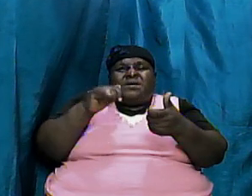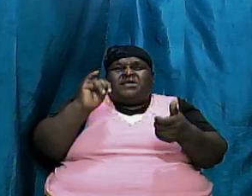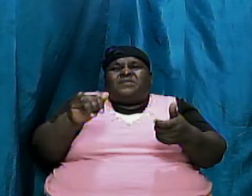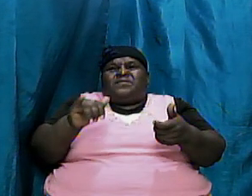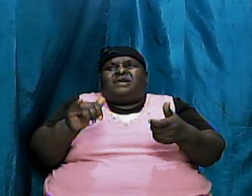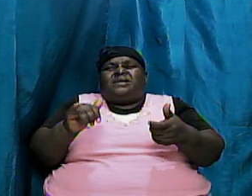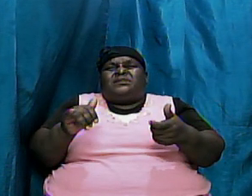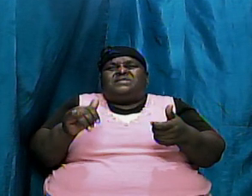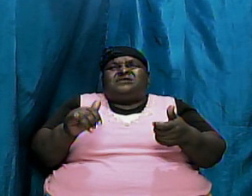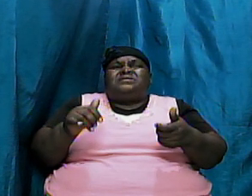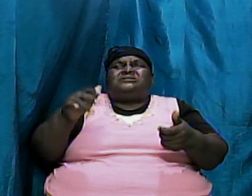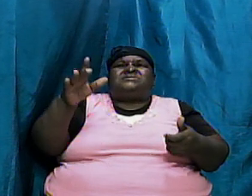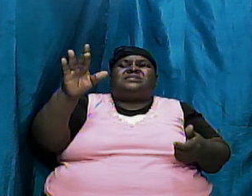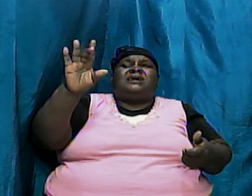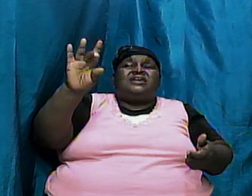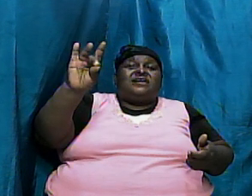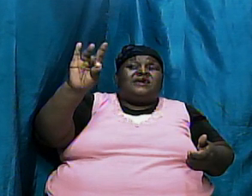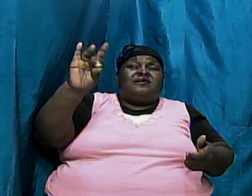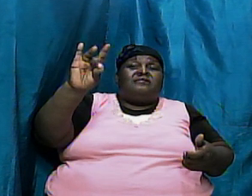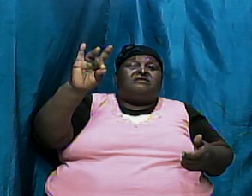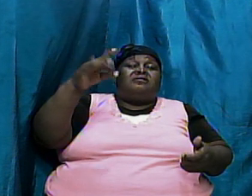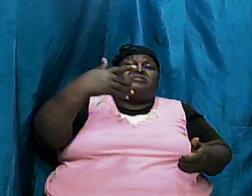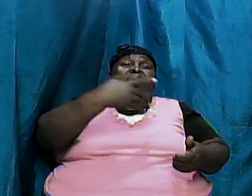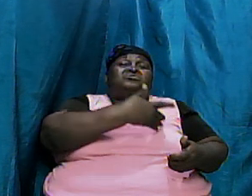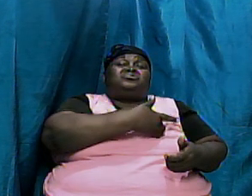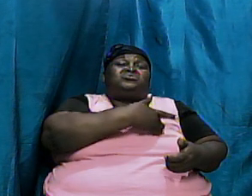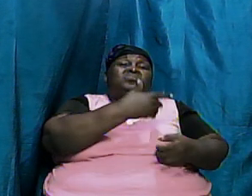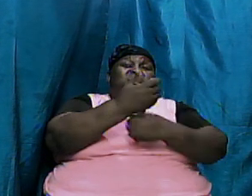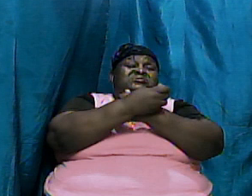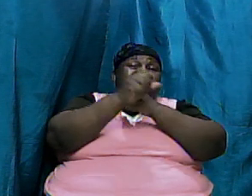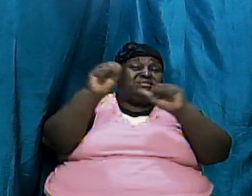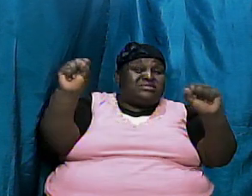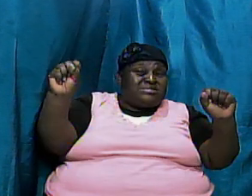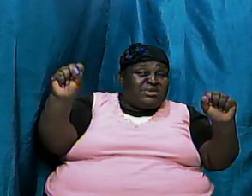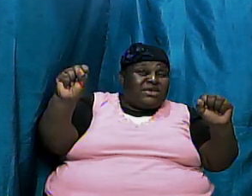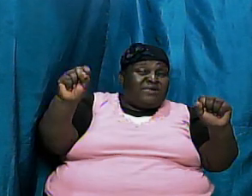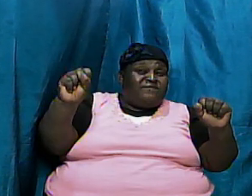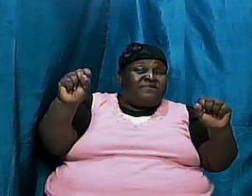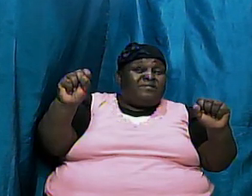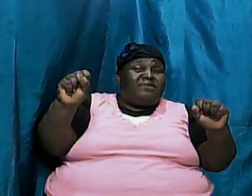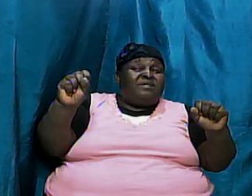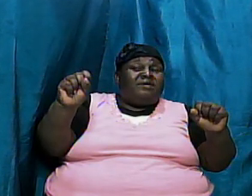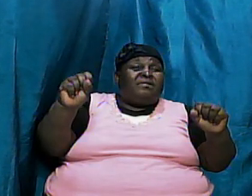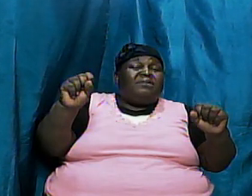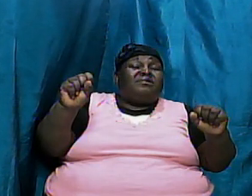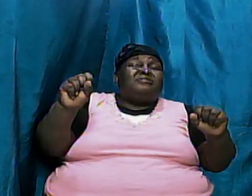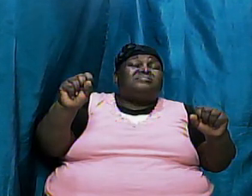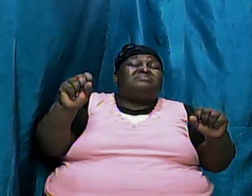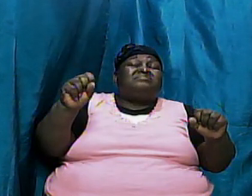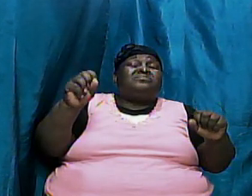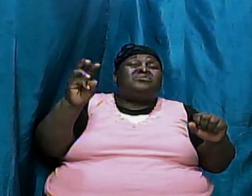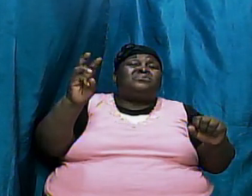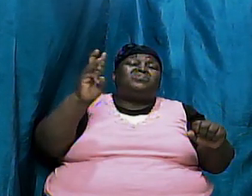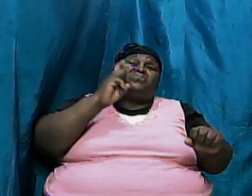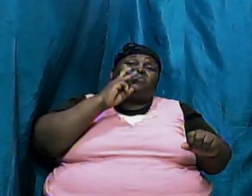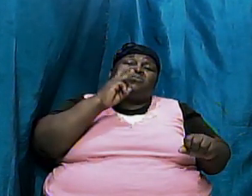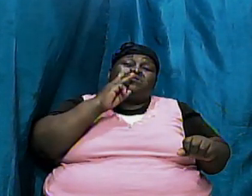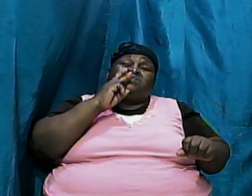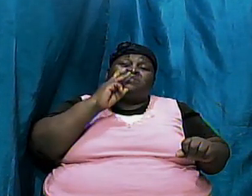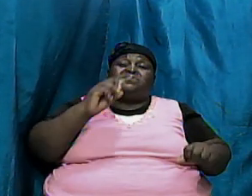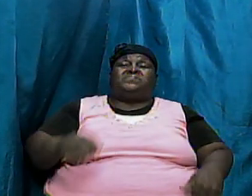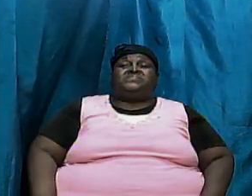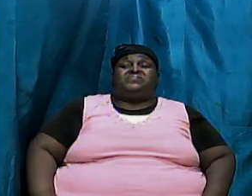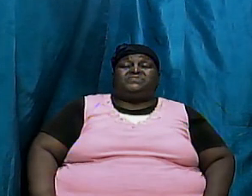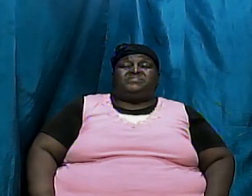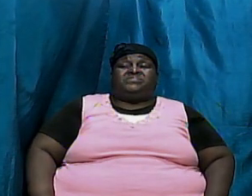eight souls were saved by water brothers